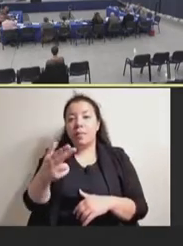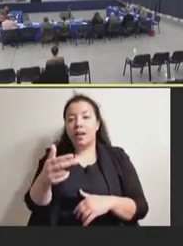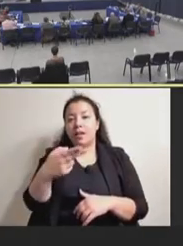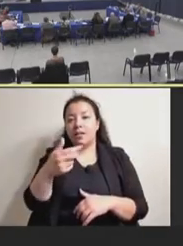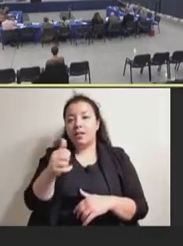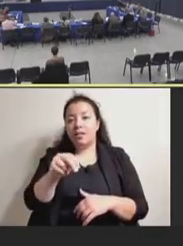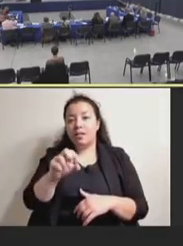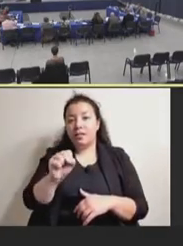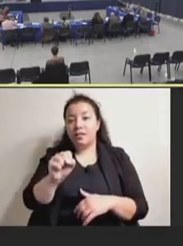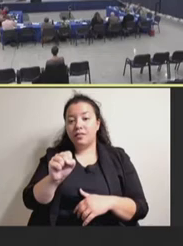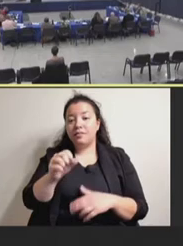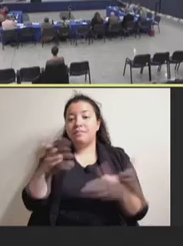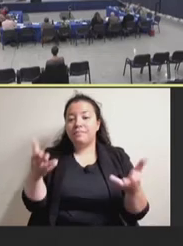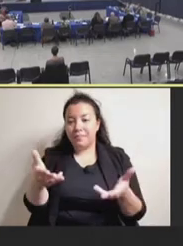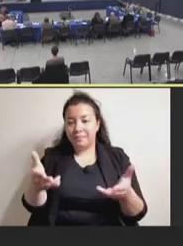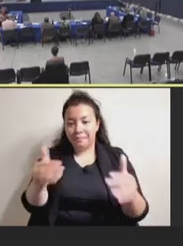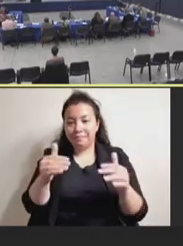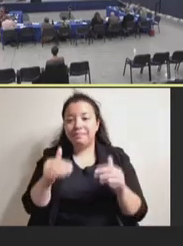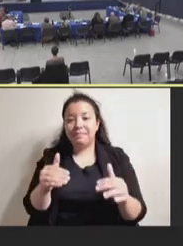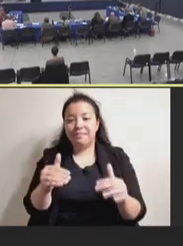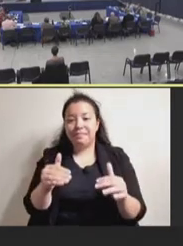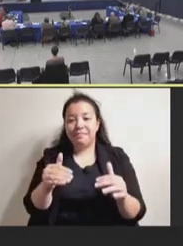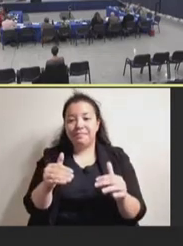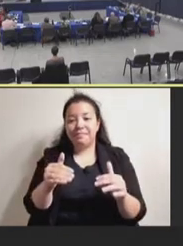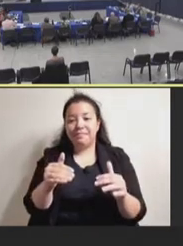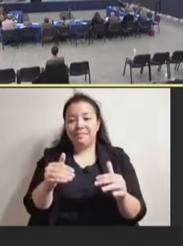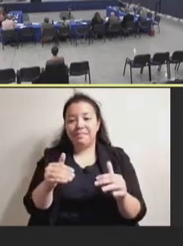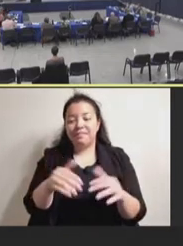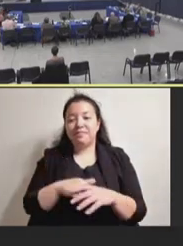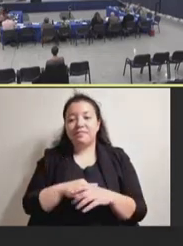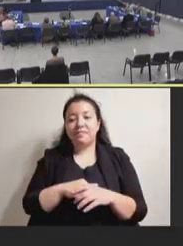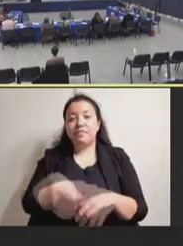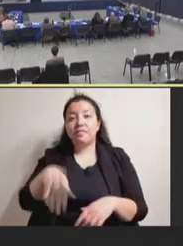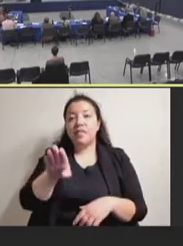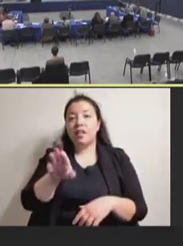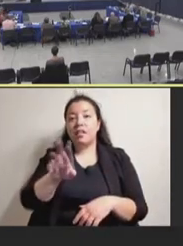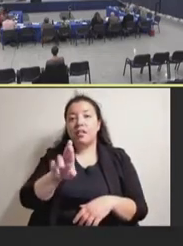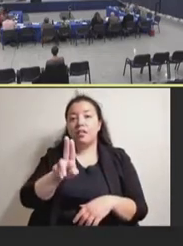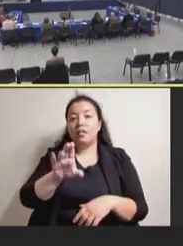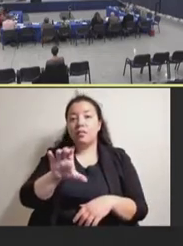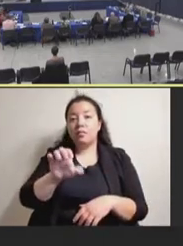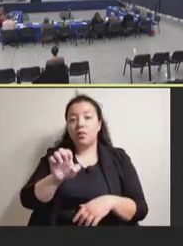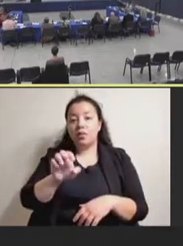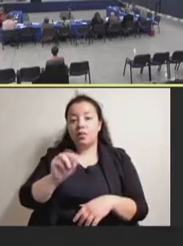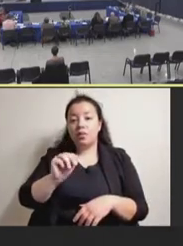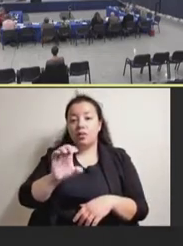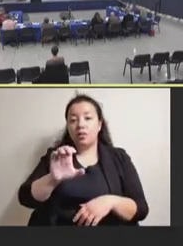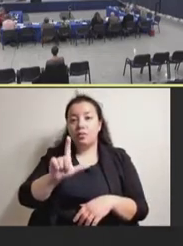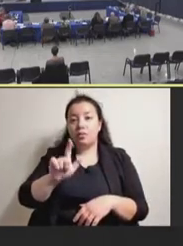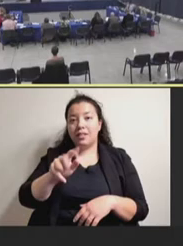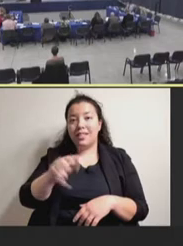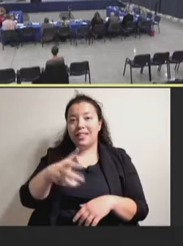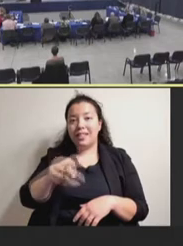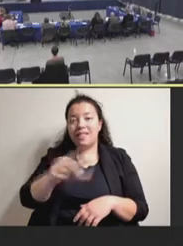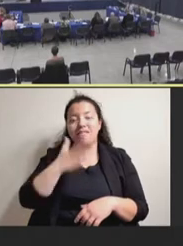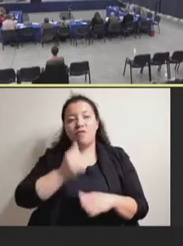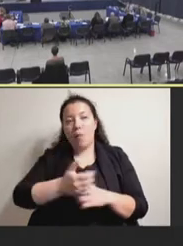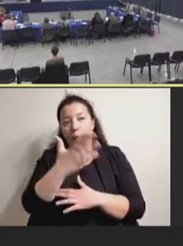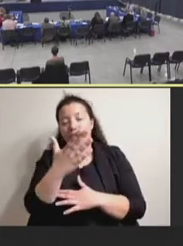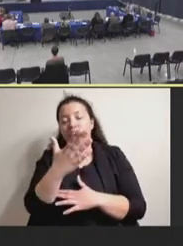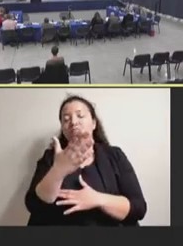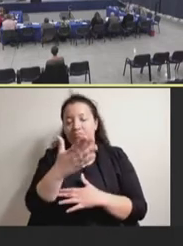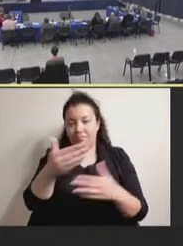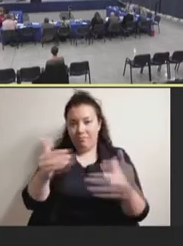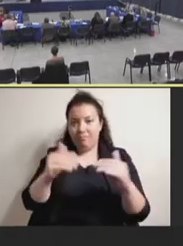Present. Good morning. Bruce McLenathan. Good morning, ma'am. morning. Jay